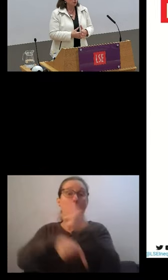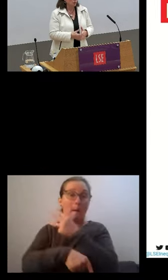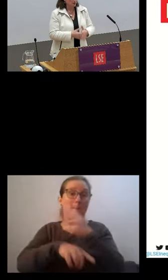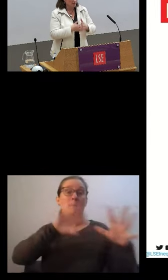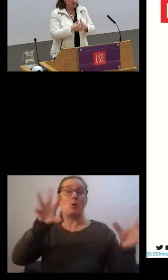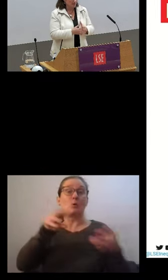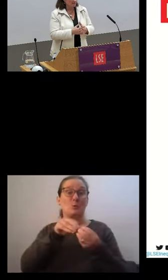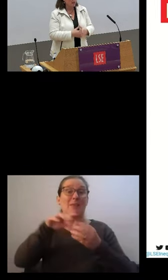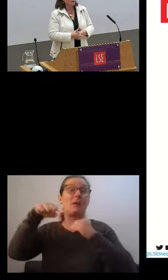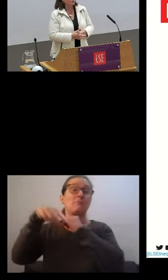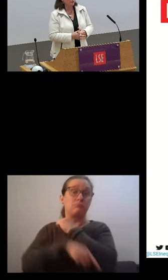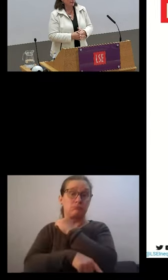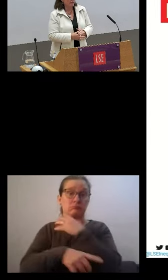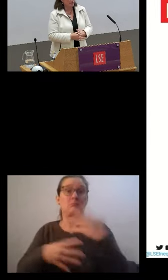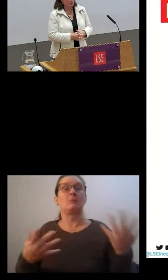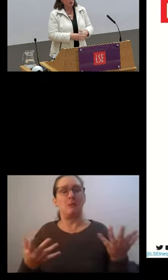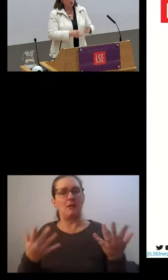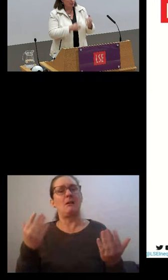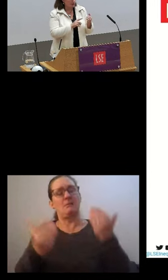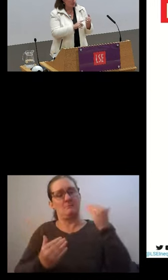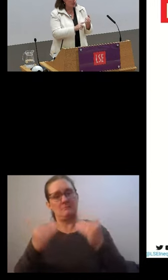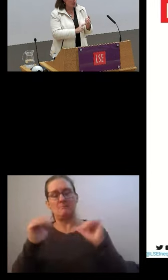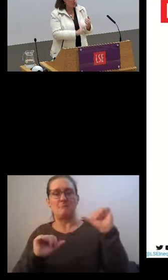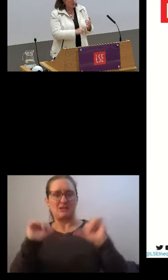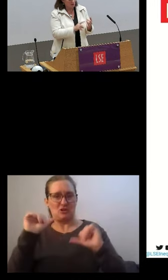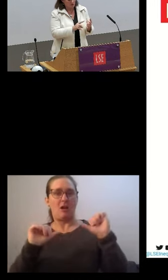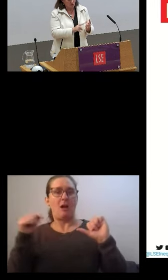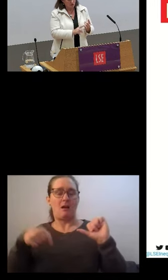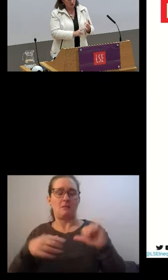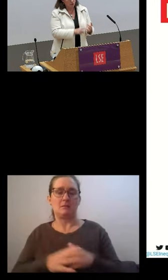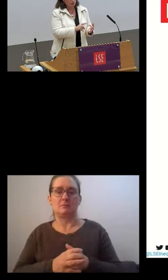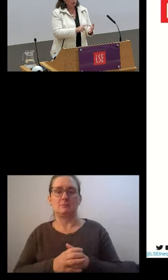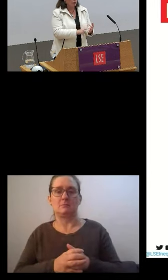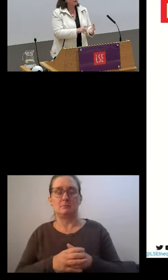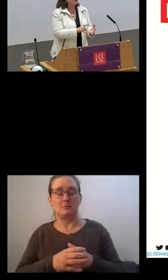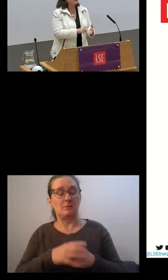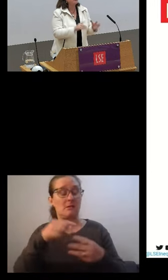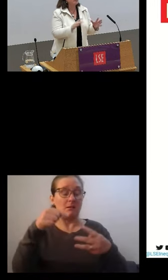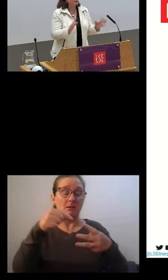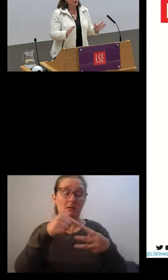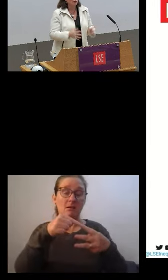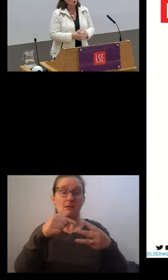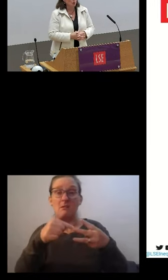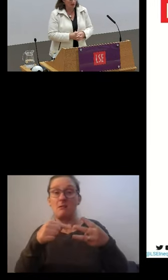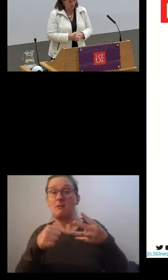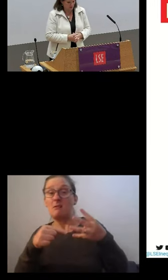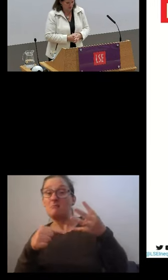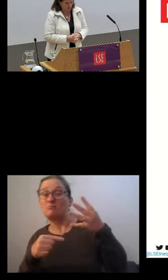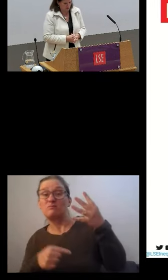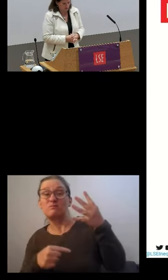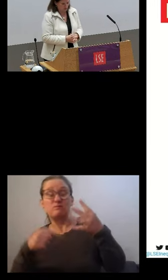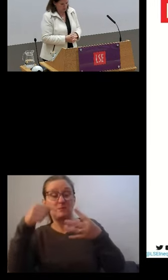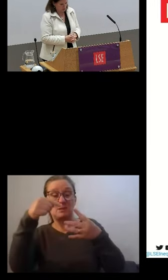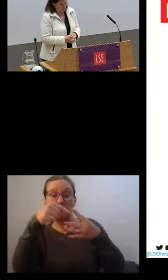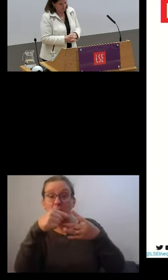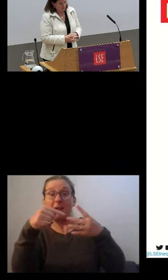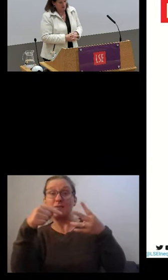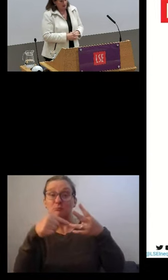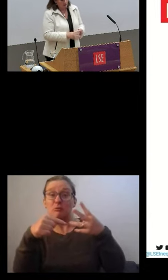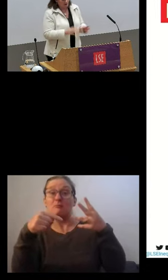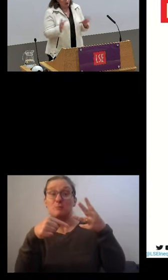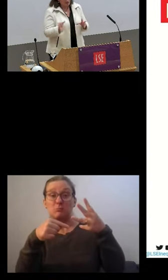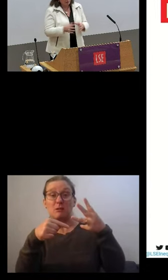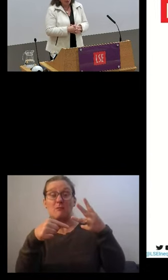intensity score that takes account of that. So are you deprived in one, two, three, four, five or more aspects of your job?